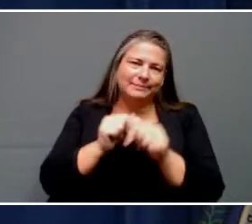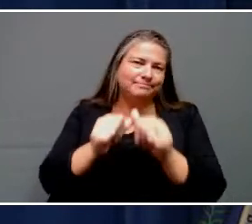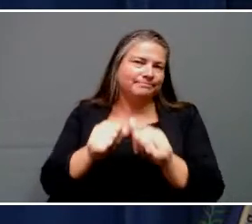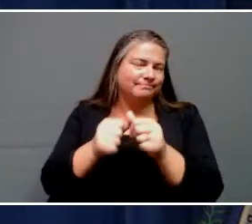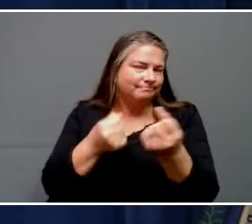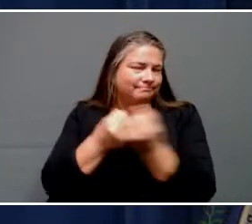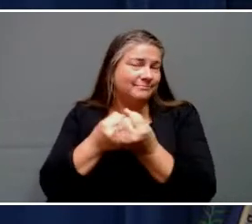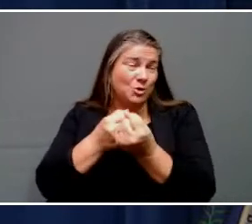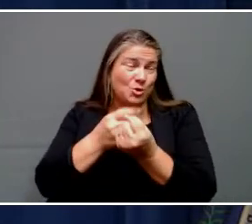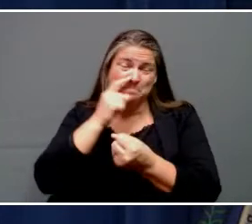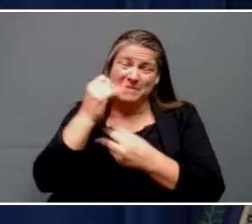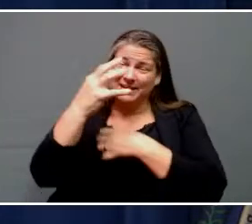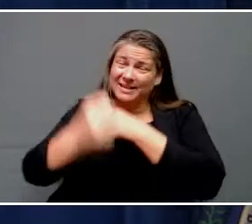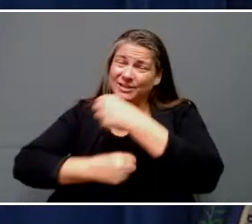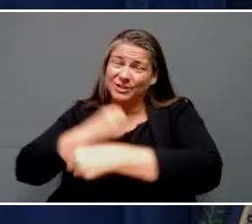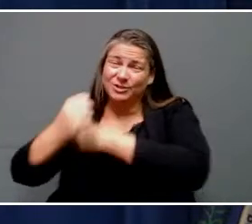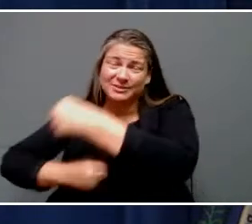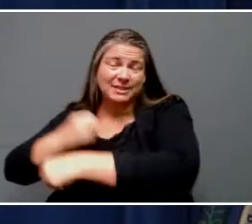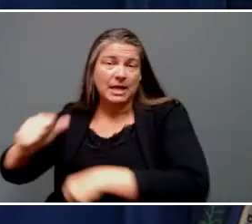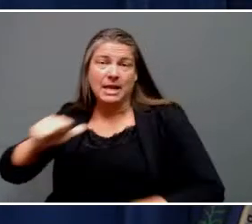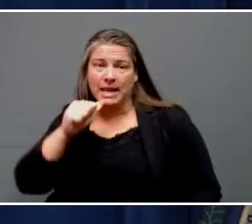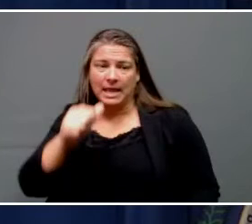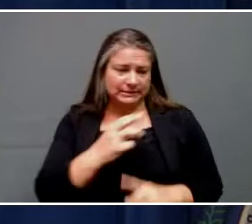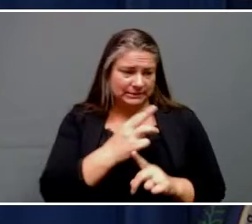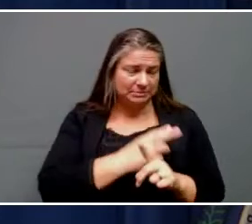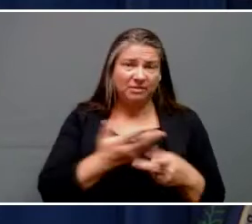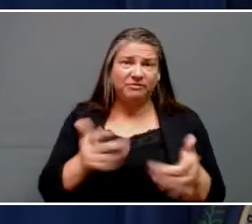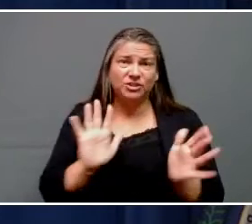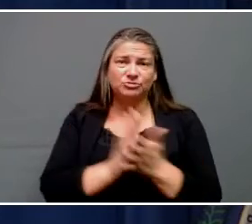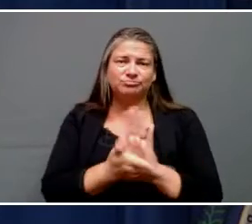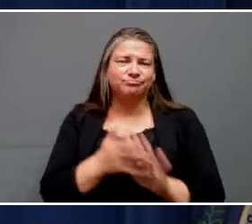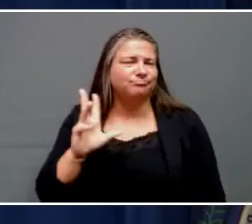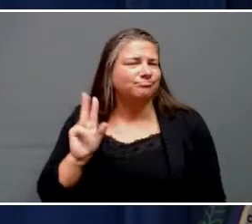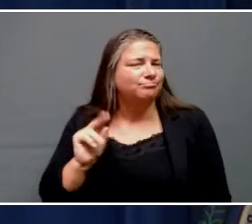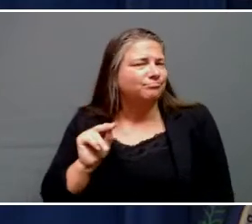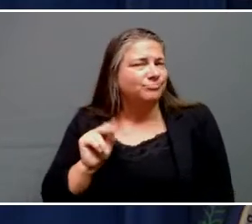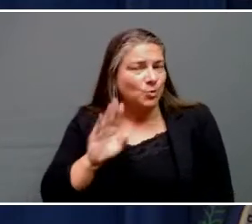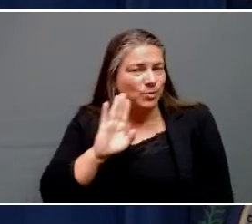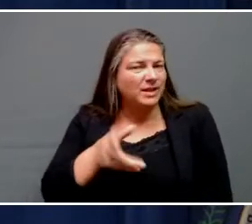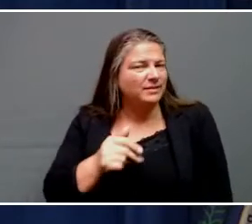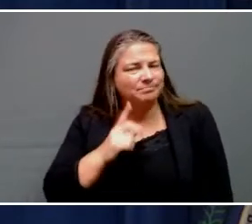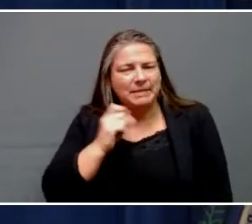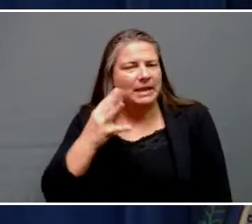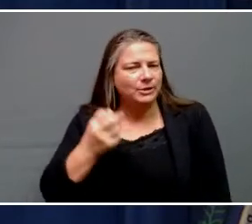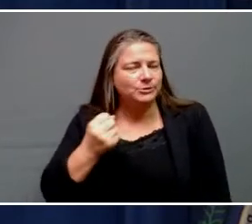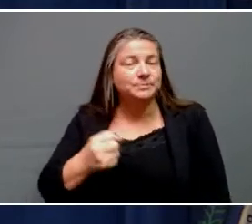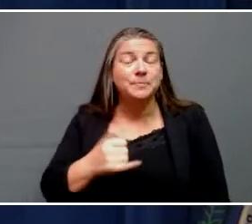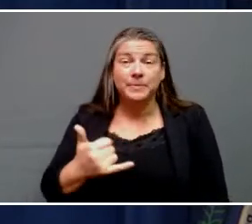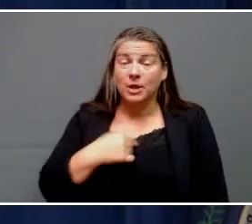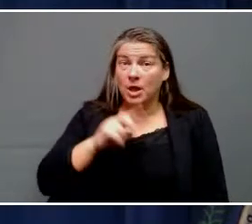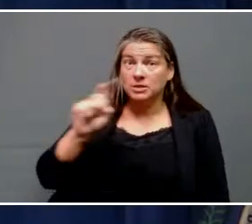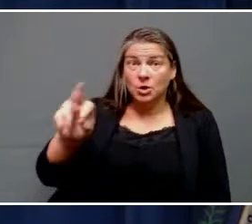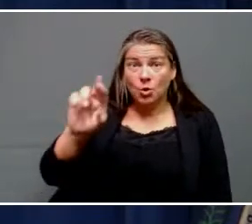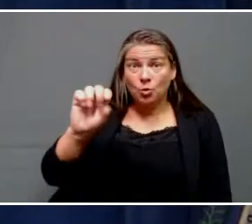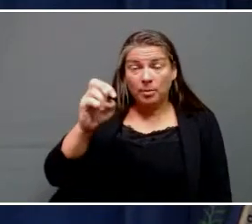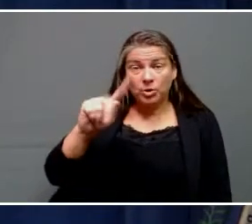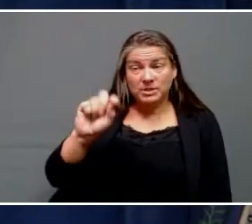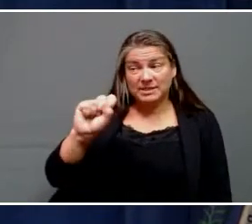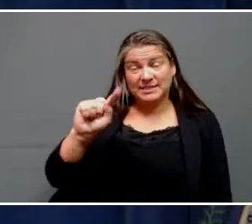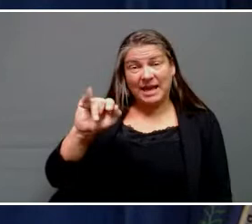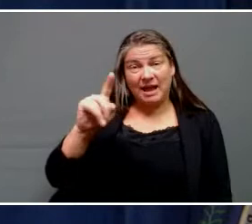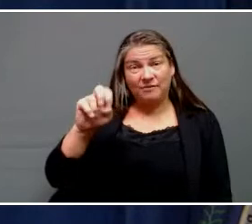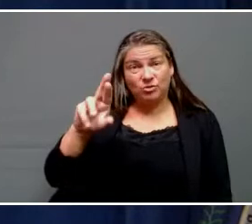not just the next six months. So I'd like to ask first President Robert Stivers to say a few words.